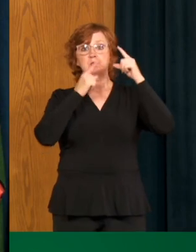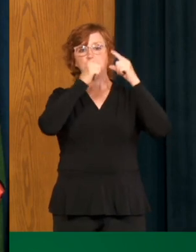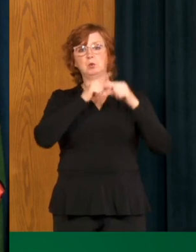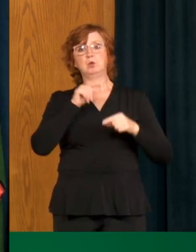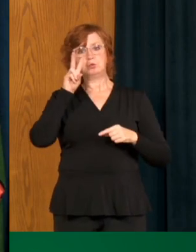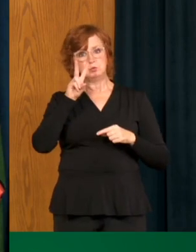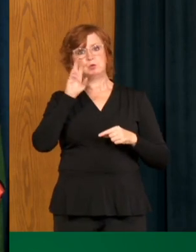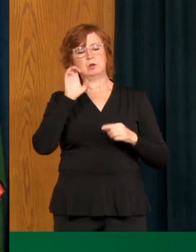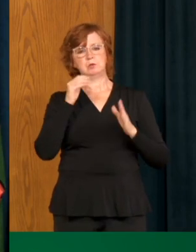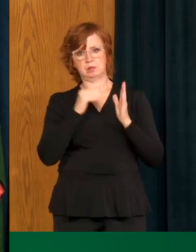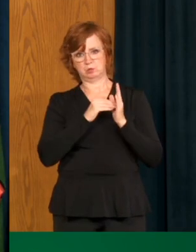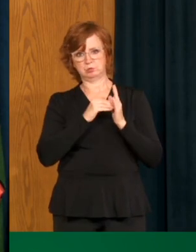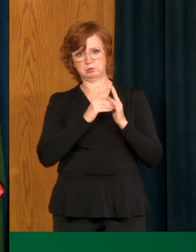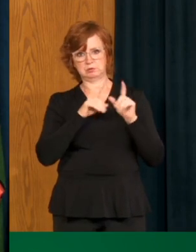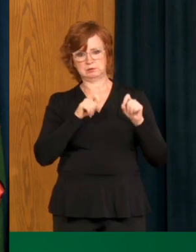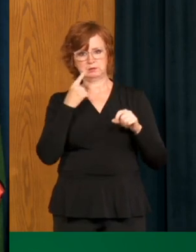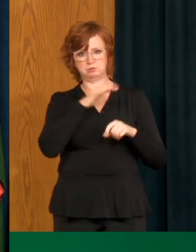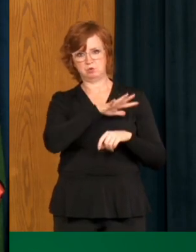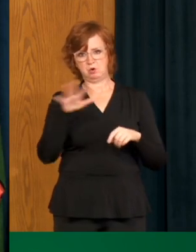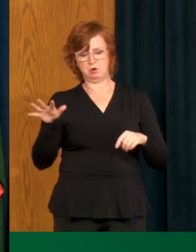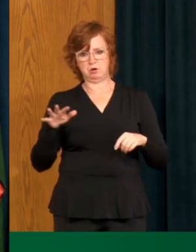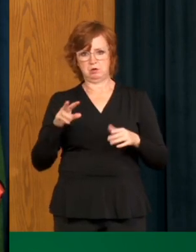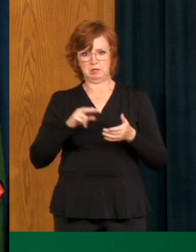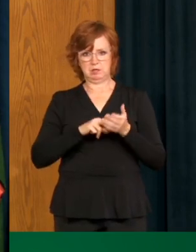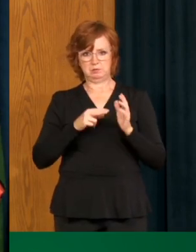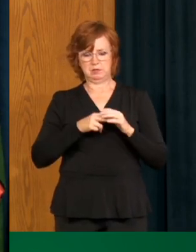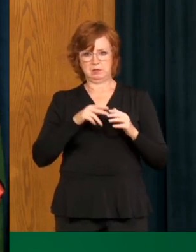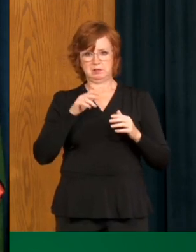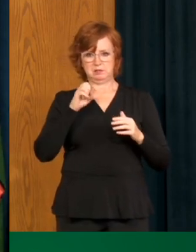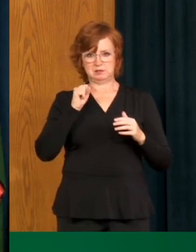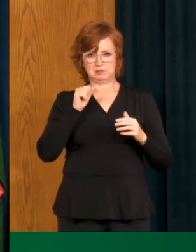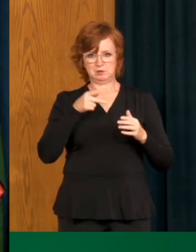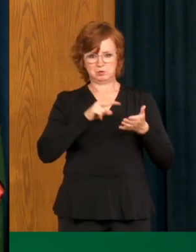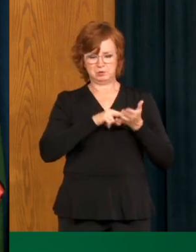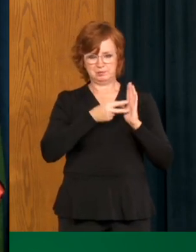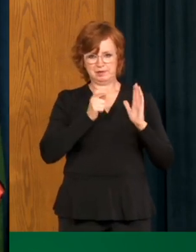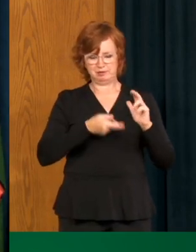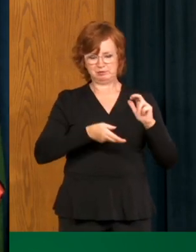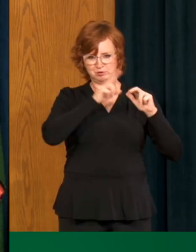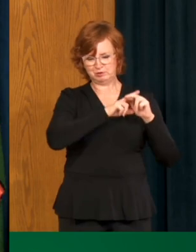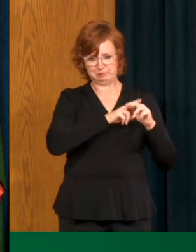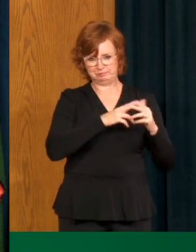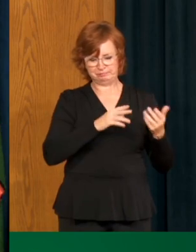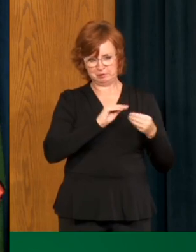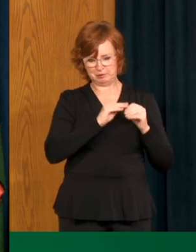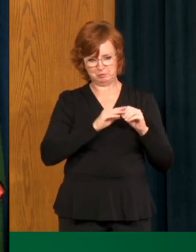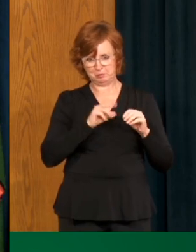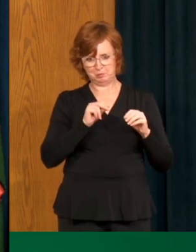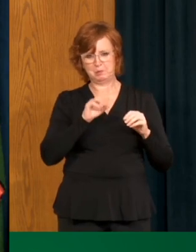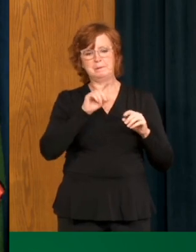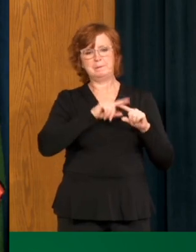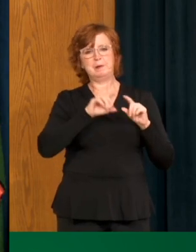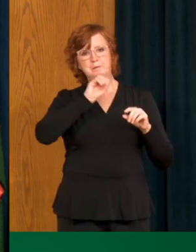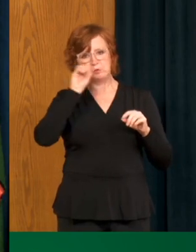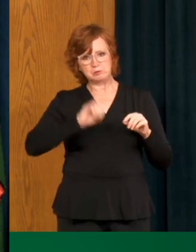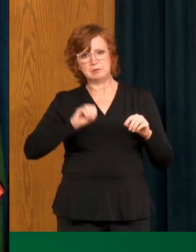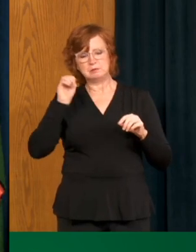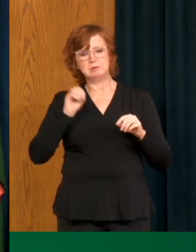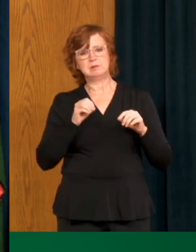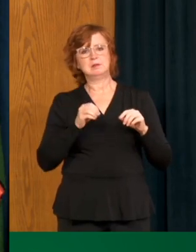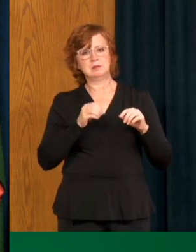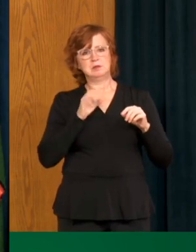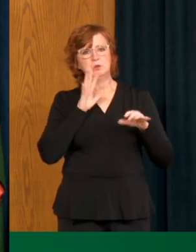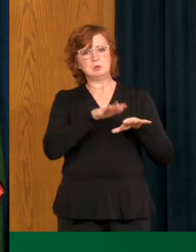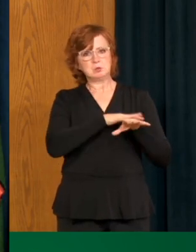nation. Now that doesn't say that automatically Saskatchewan would have to climb to 6,000 tests. Although we will be working towards increasing